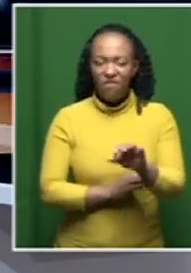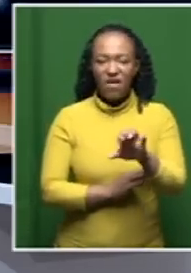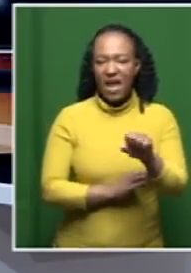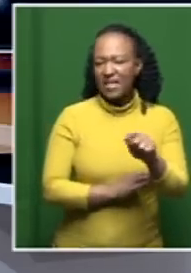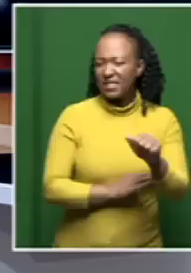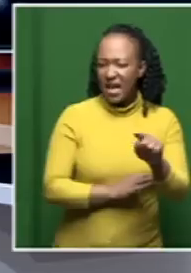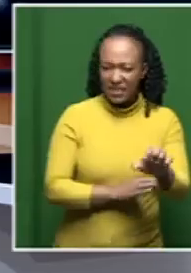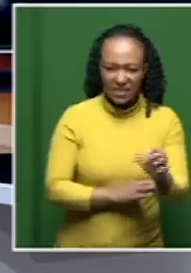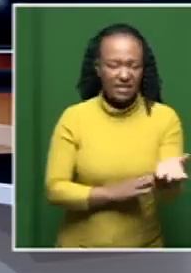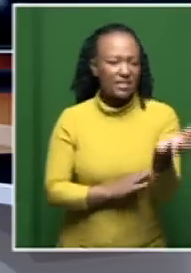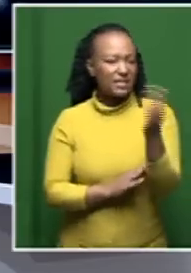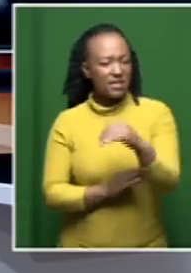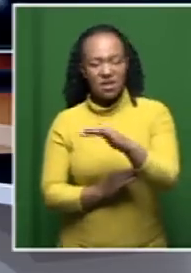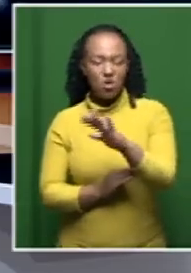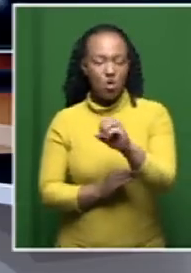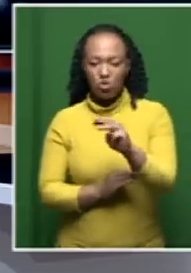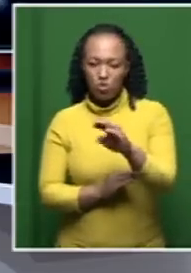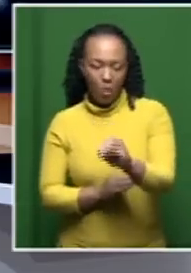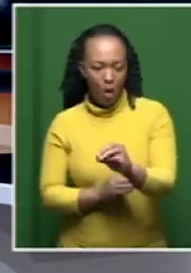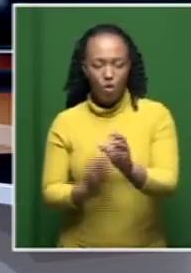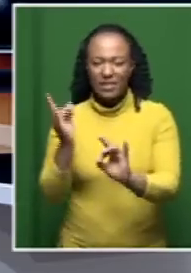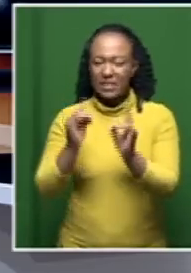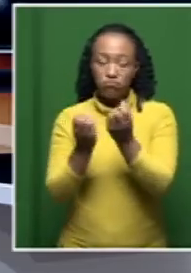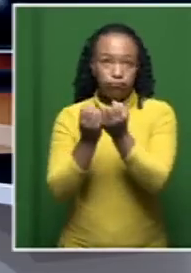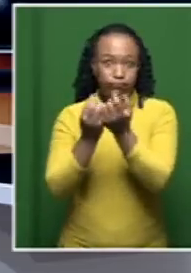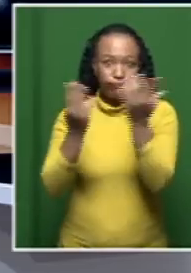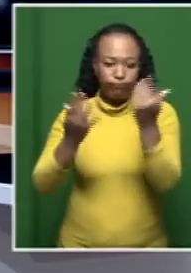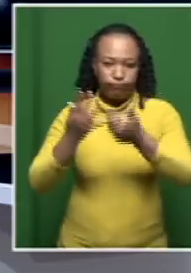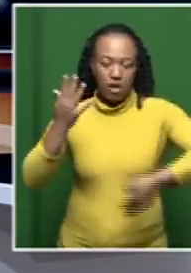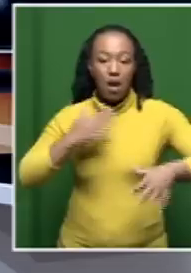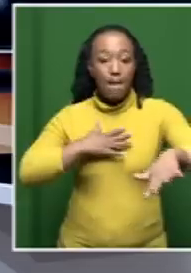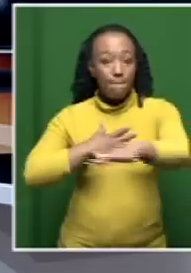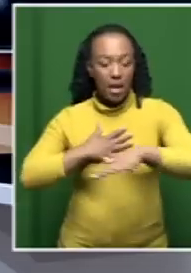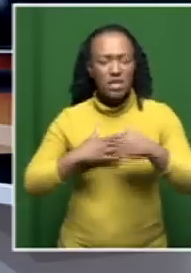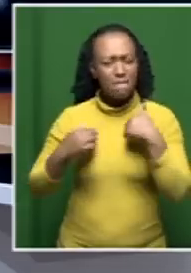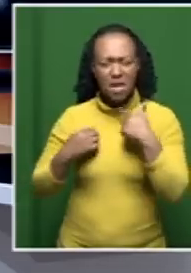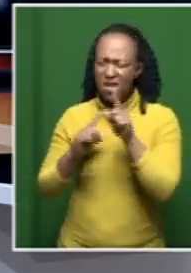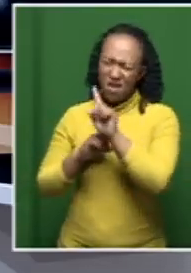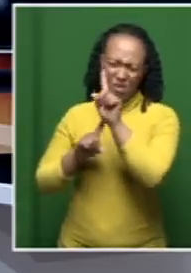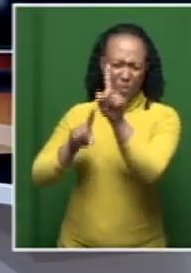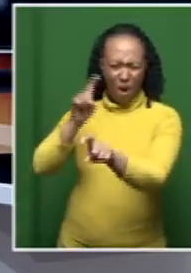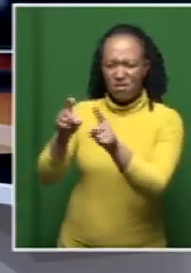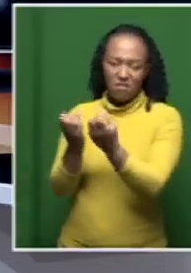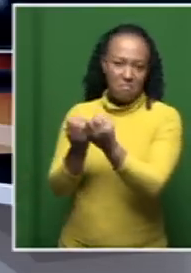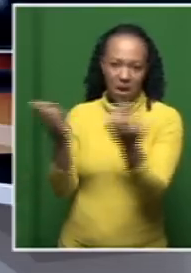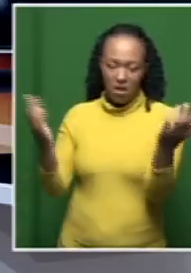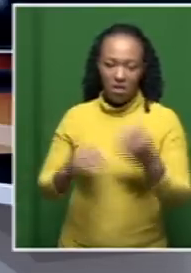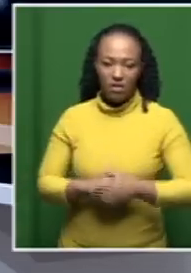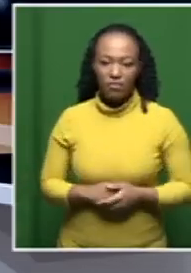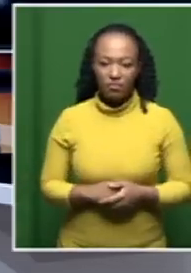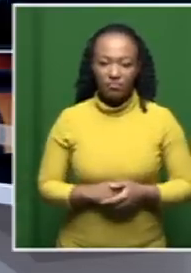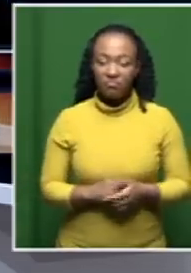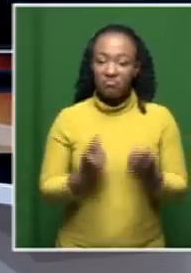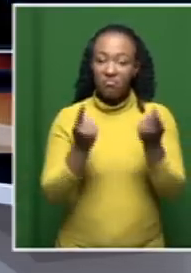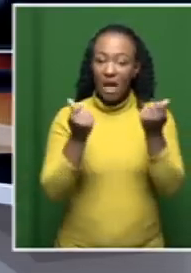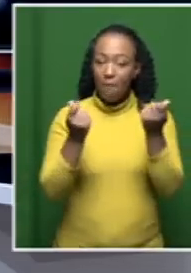the new station. So there's a whole bunch of places I many questions. I have many questions. there's millions of questions. Firstly, how much is